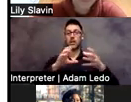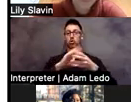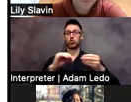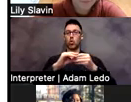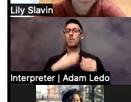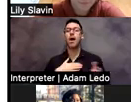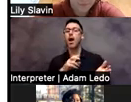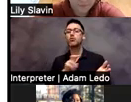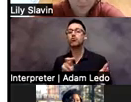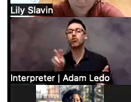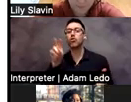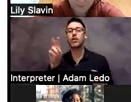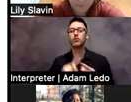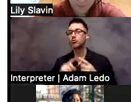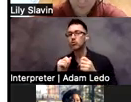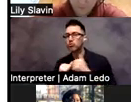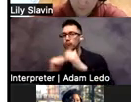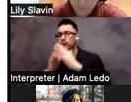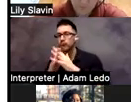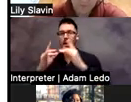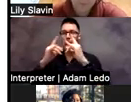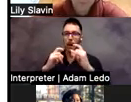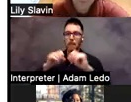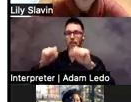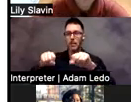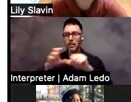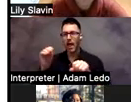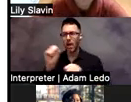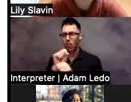creating camp abilities and working with kids with, who are deaf blind.